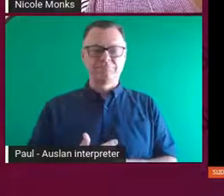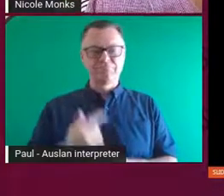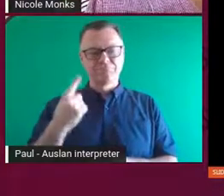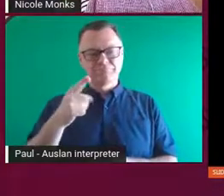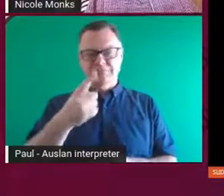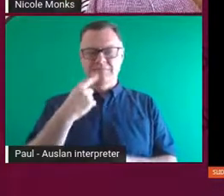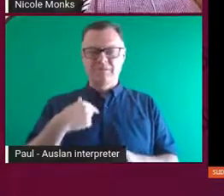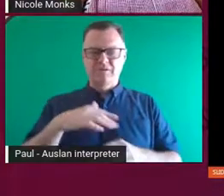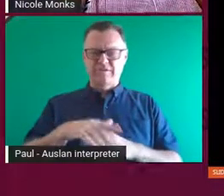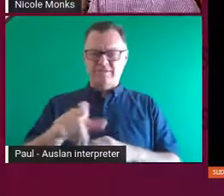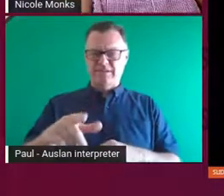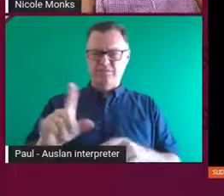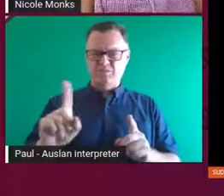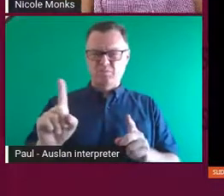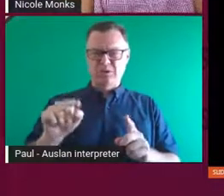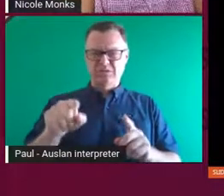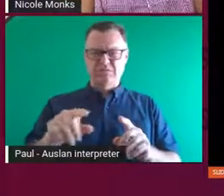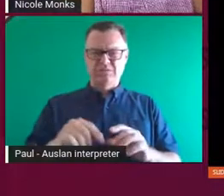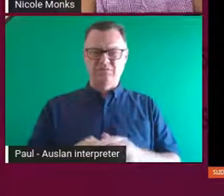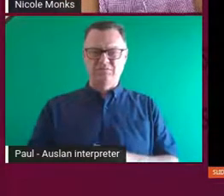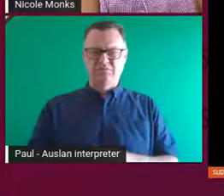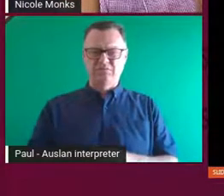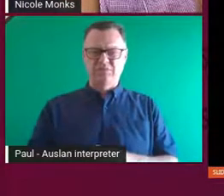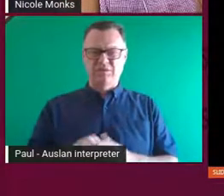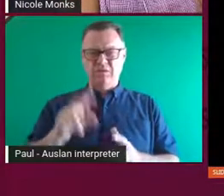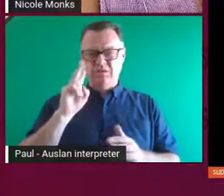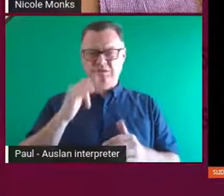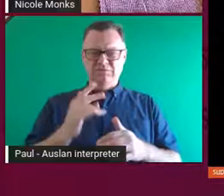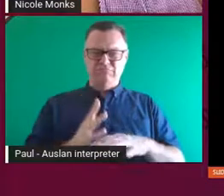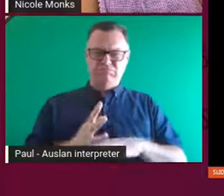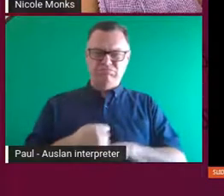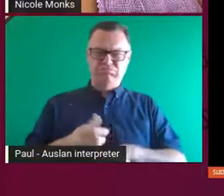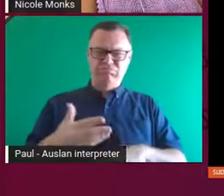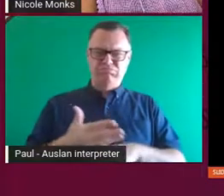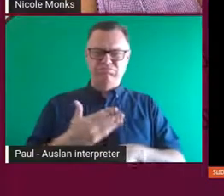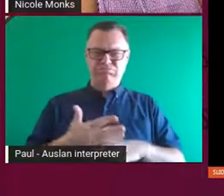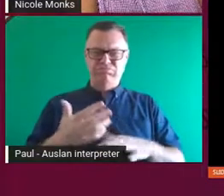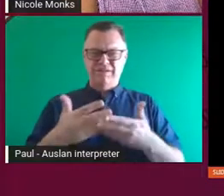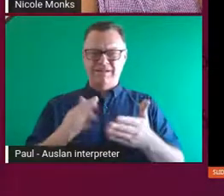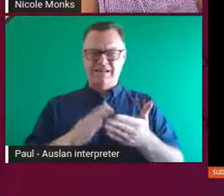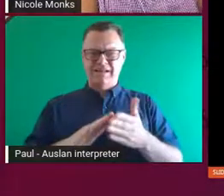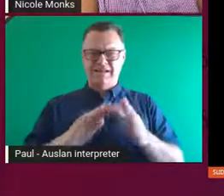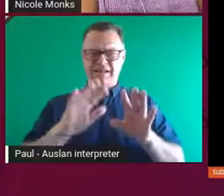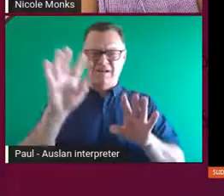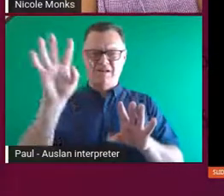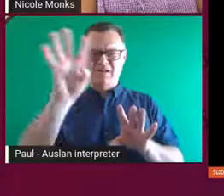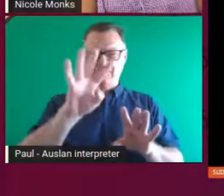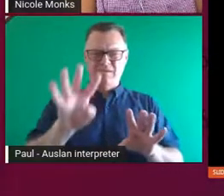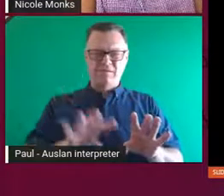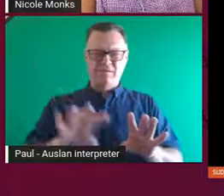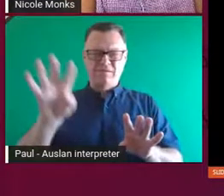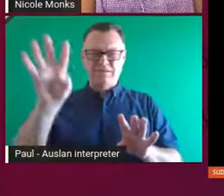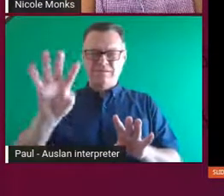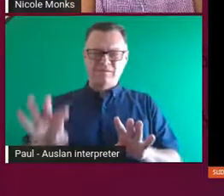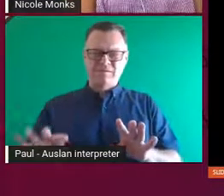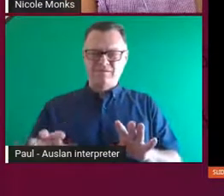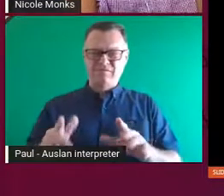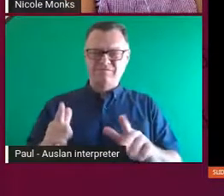this piece. It looks an incredibly complex process that you've gone through to make this piece.